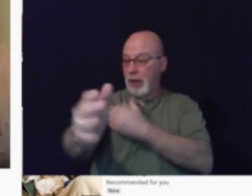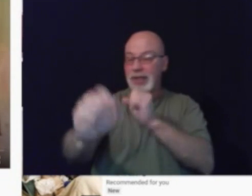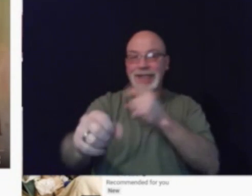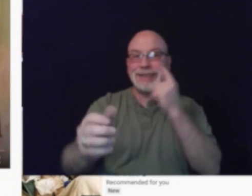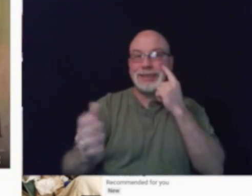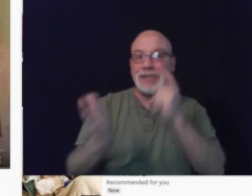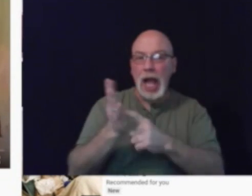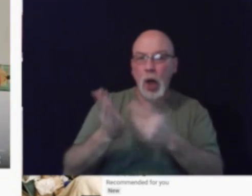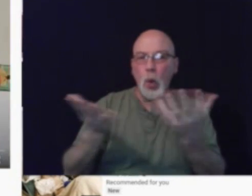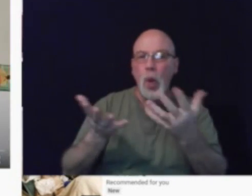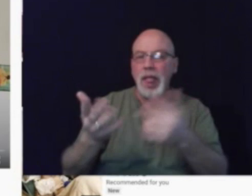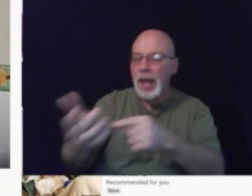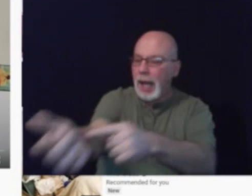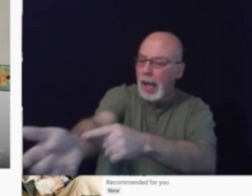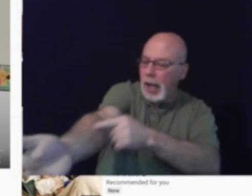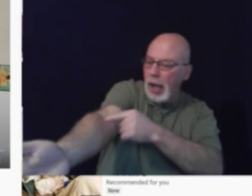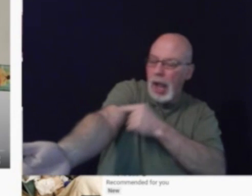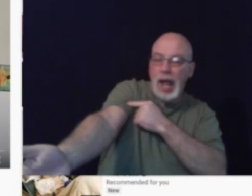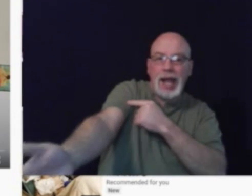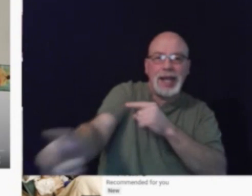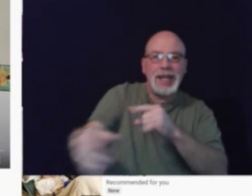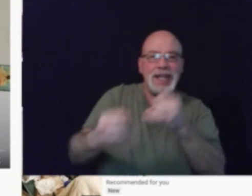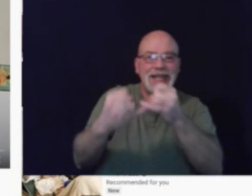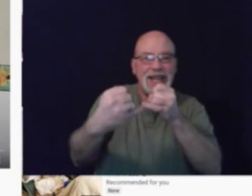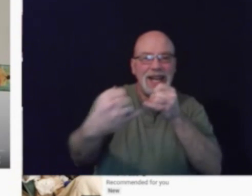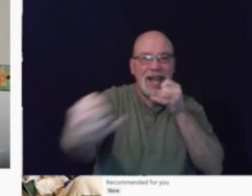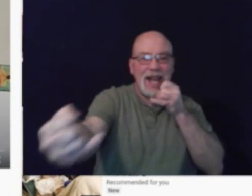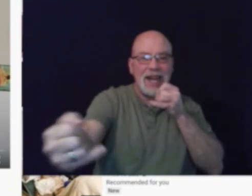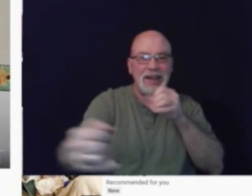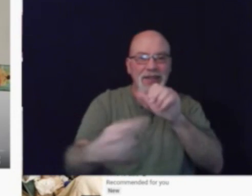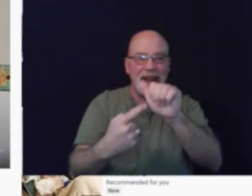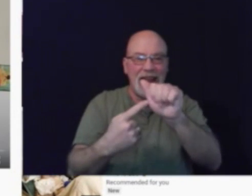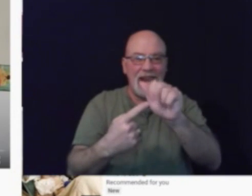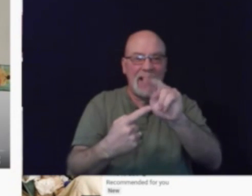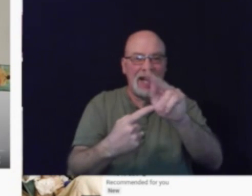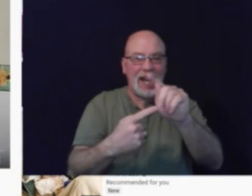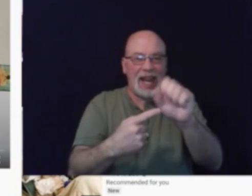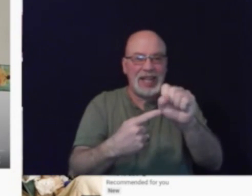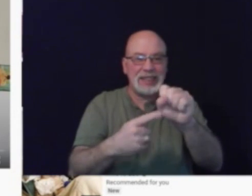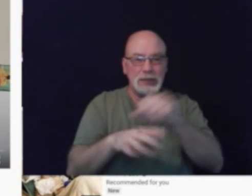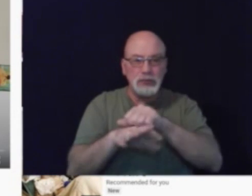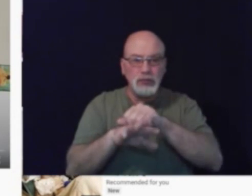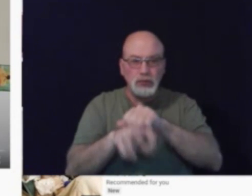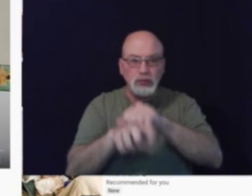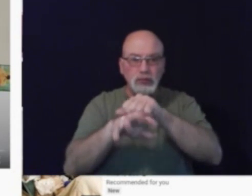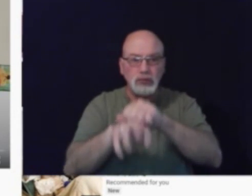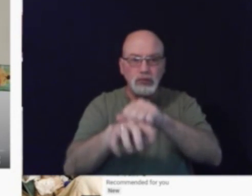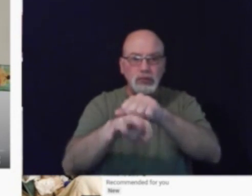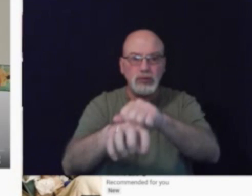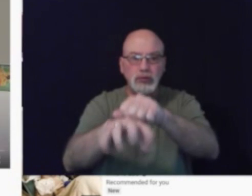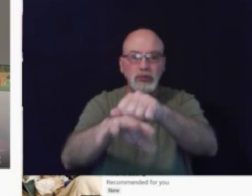they are? It's a line of ends. Really cool.